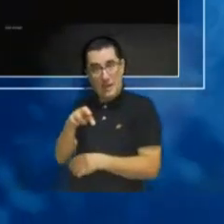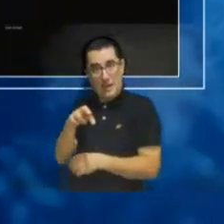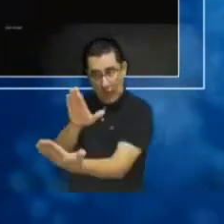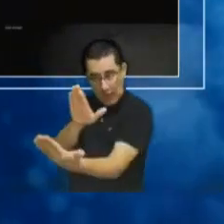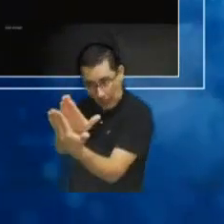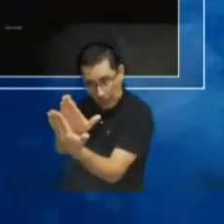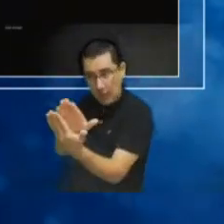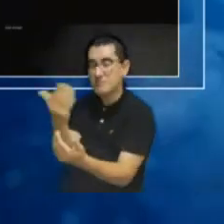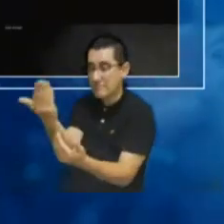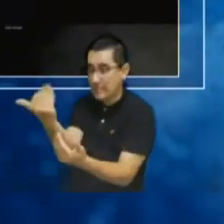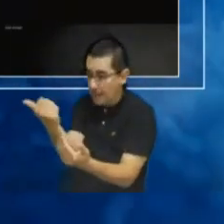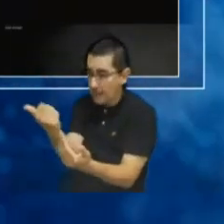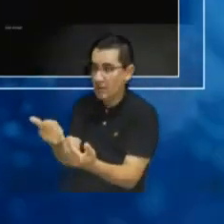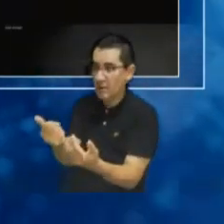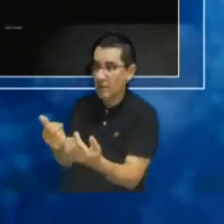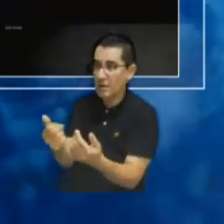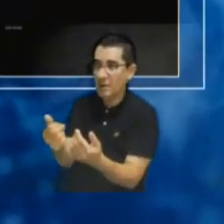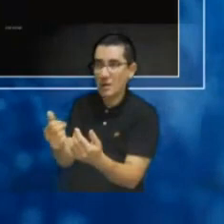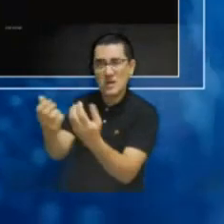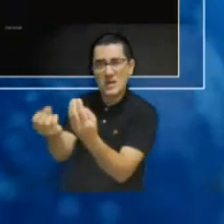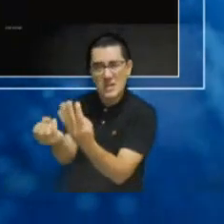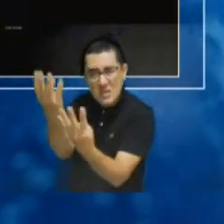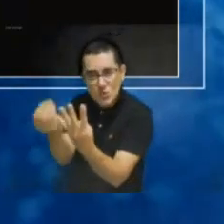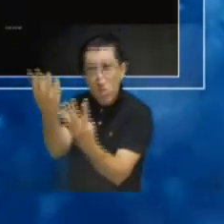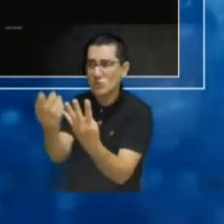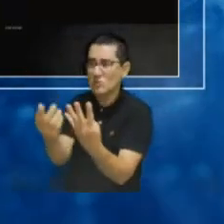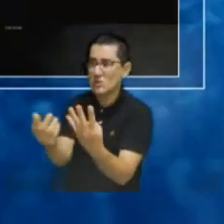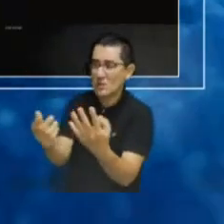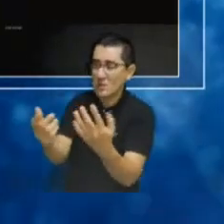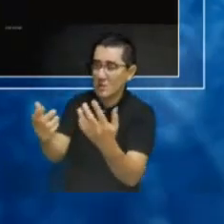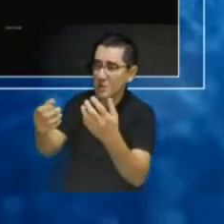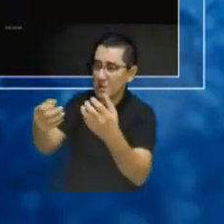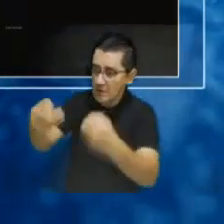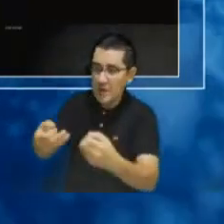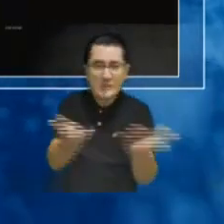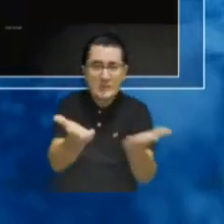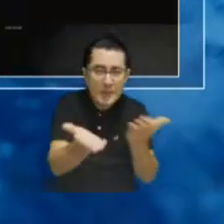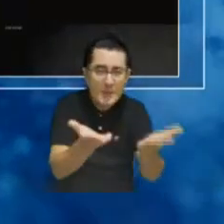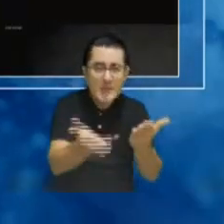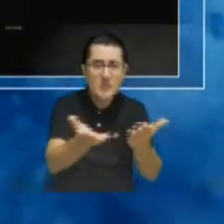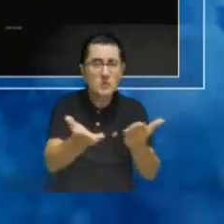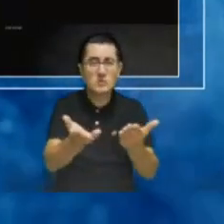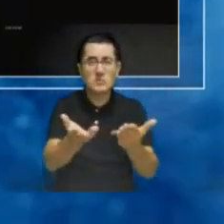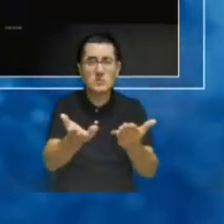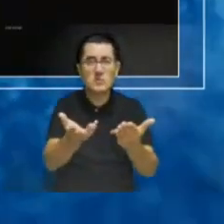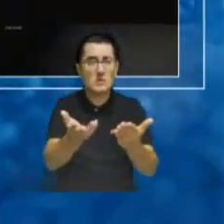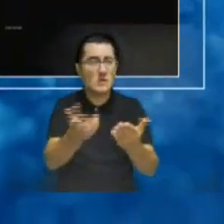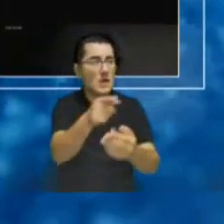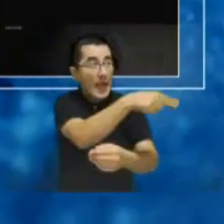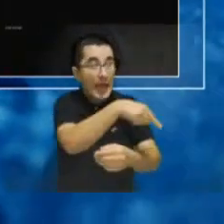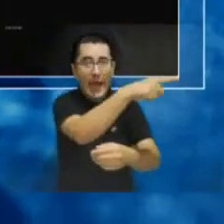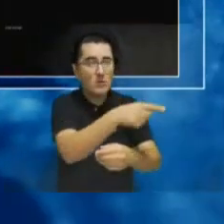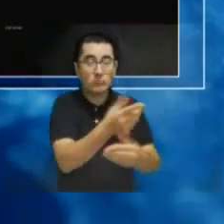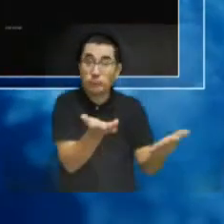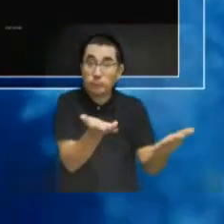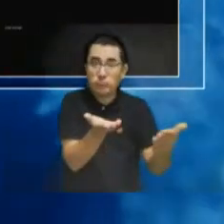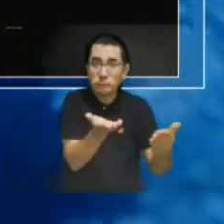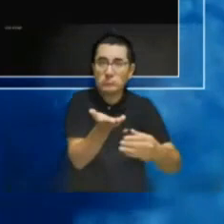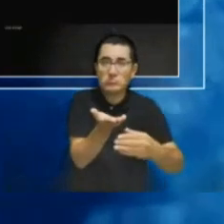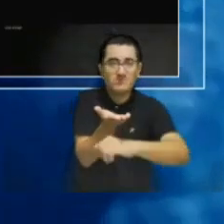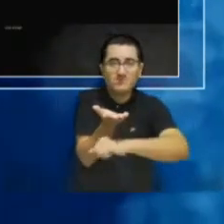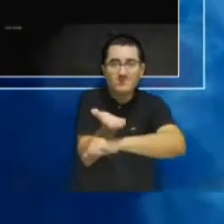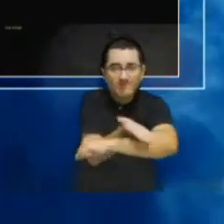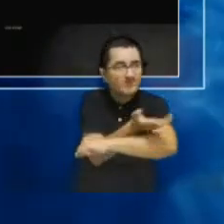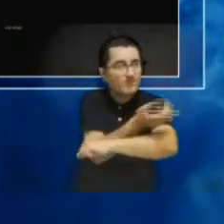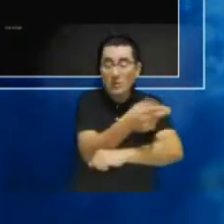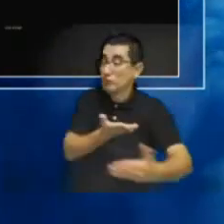To take it to the industry, take it to the providers of service, the providers of technology, so that we are on the same page,